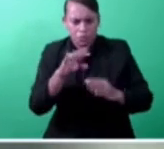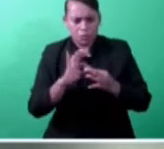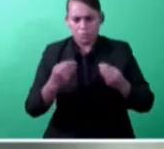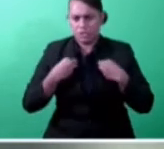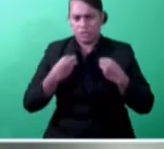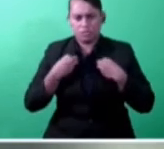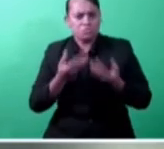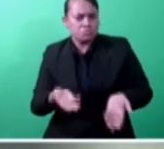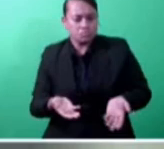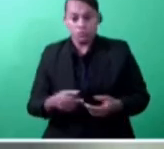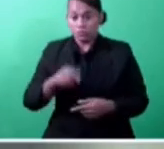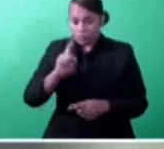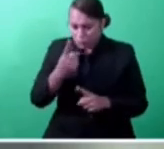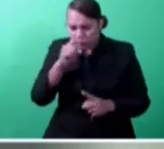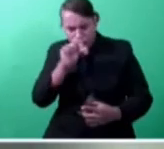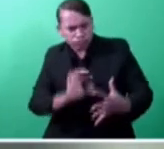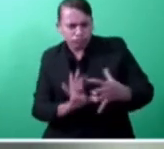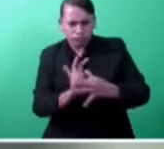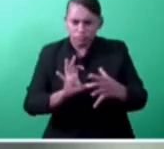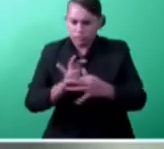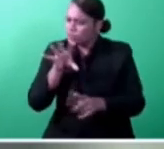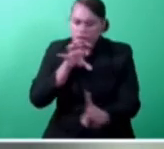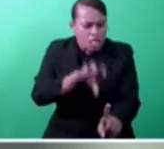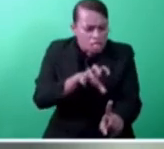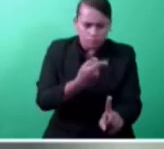legislations within six months.